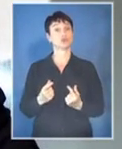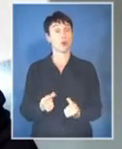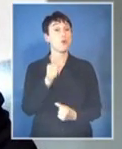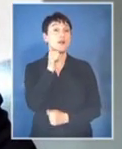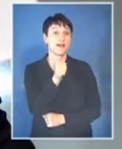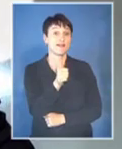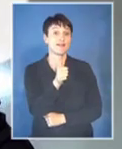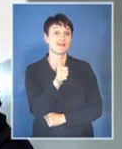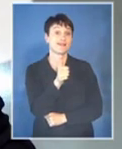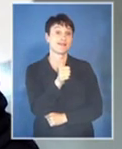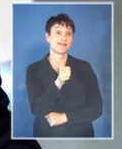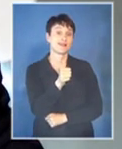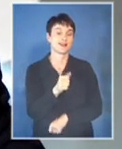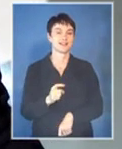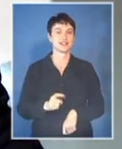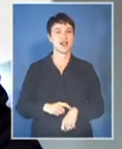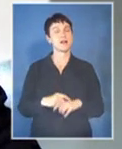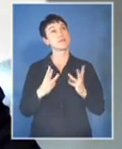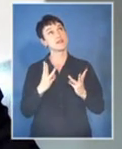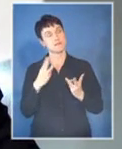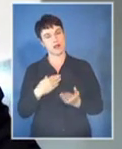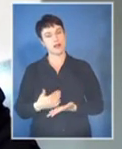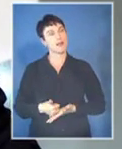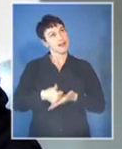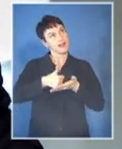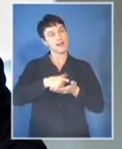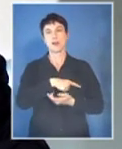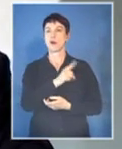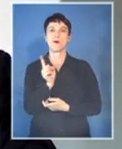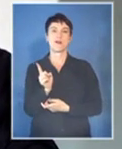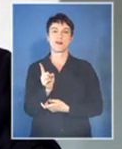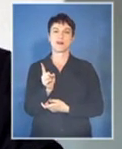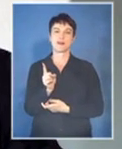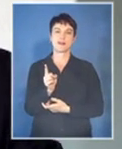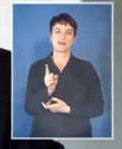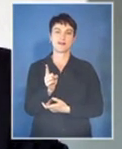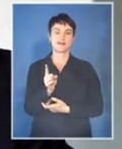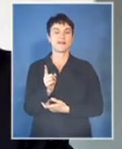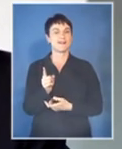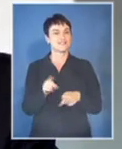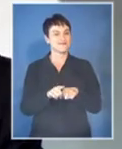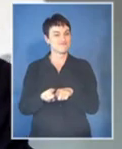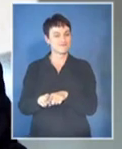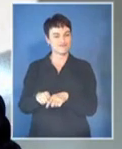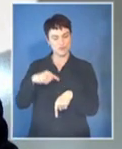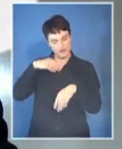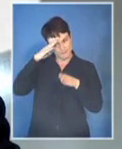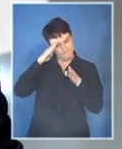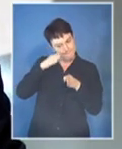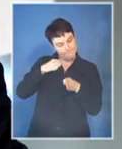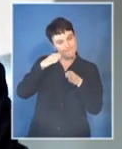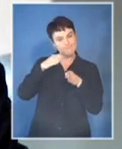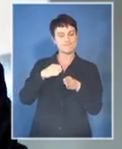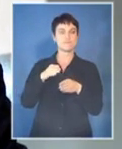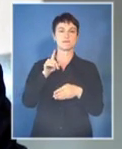adds something unique to human civilization if it pays adequate attention to developing